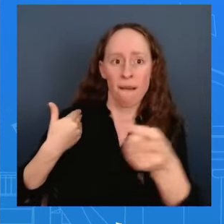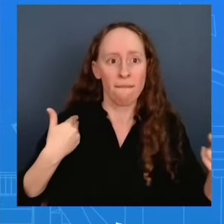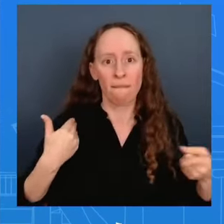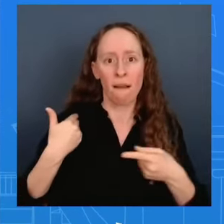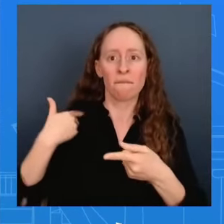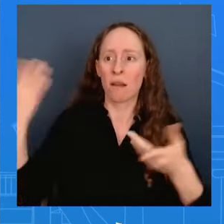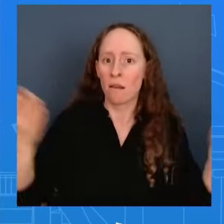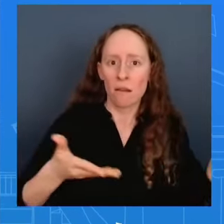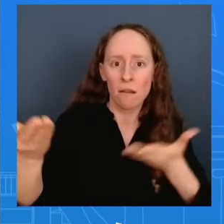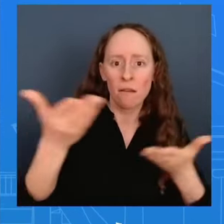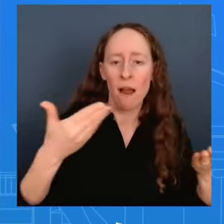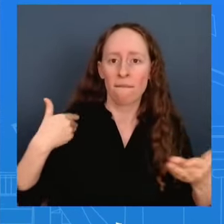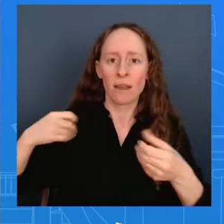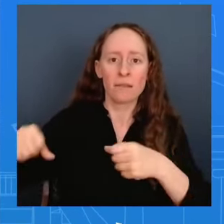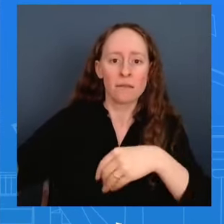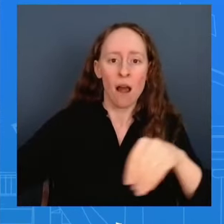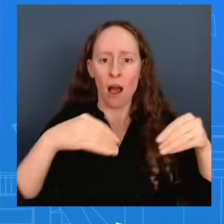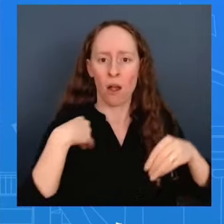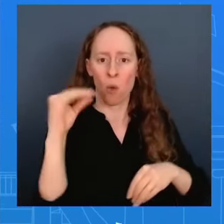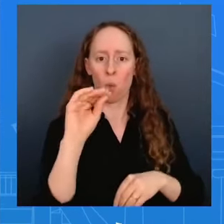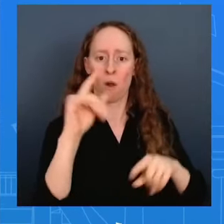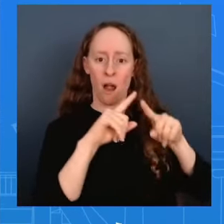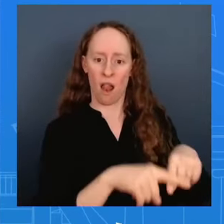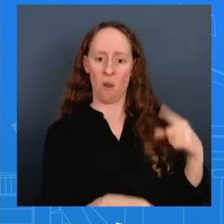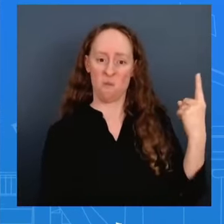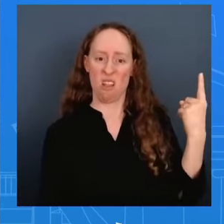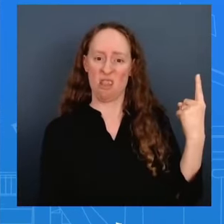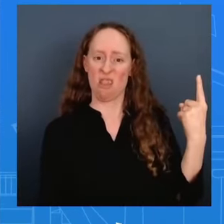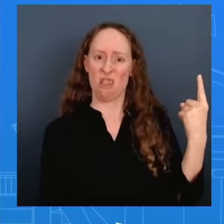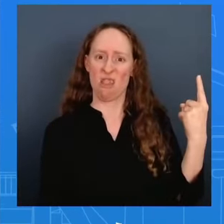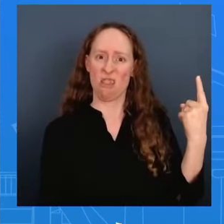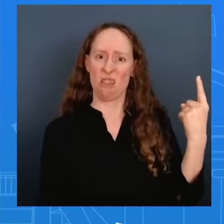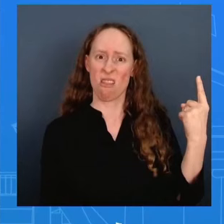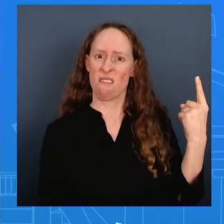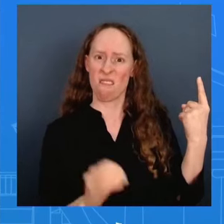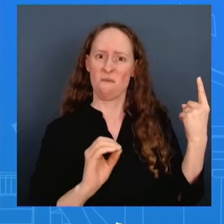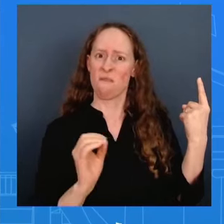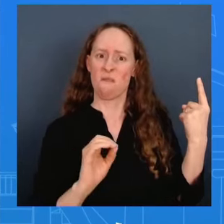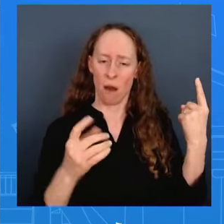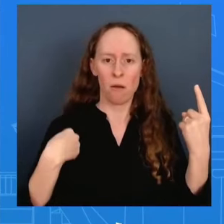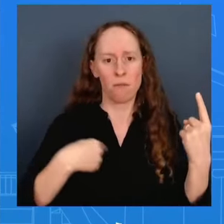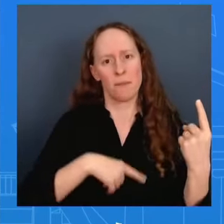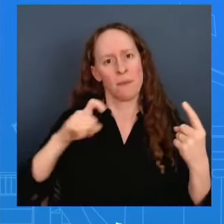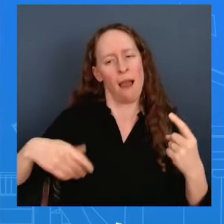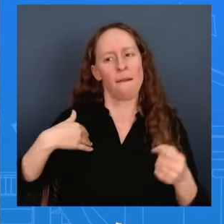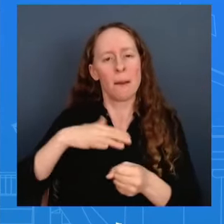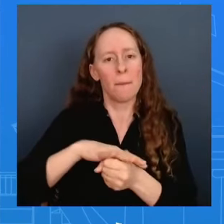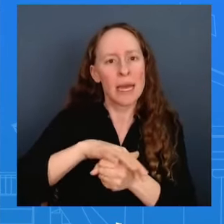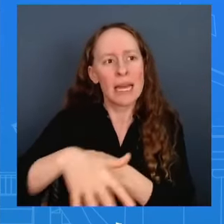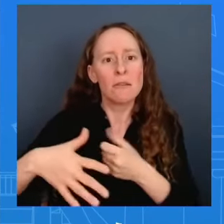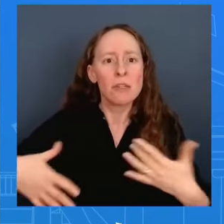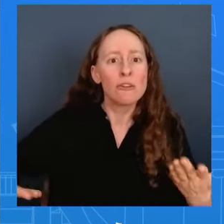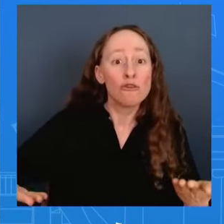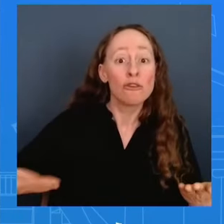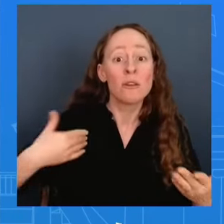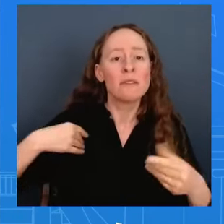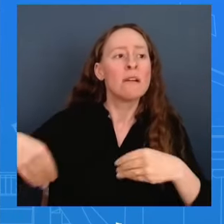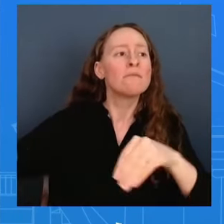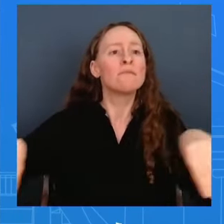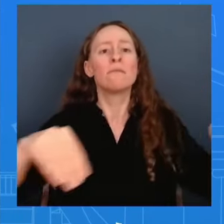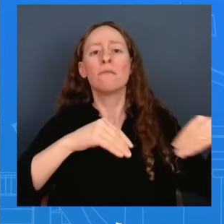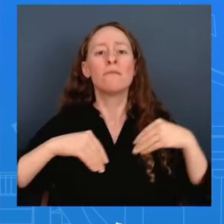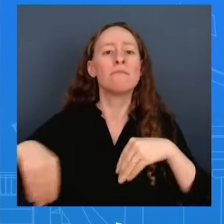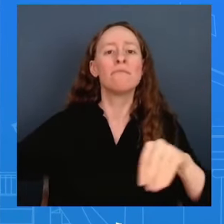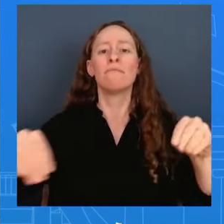need to have more manufacturing capacity resilient supply chains means that we will be able to to uh